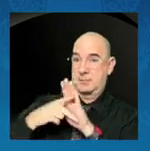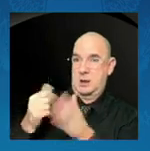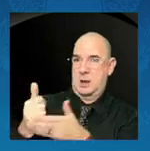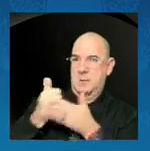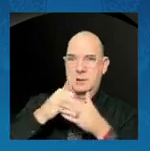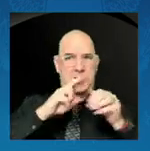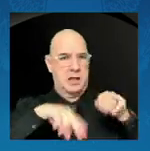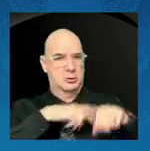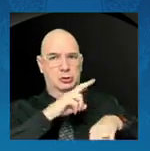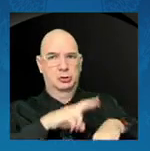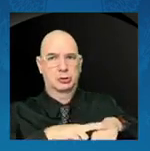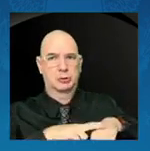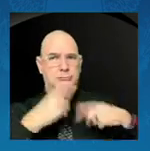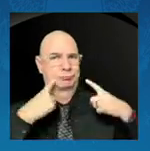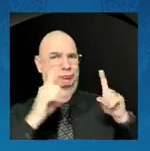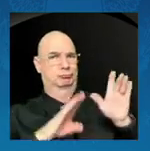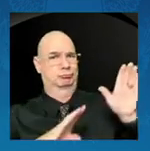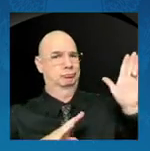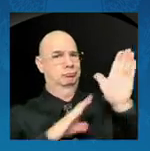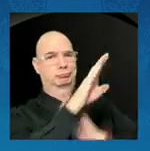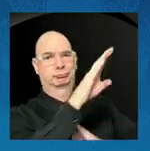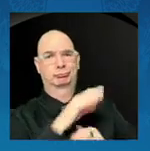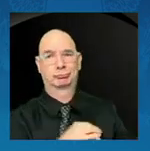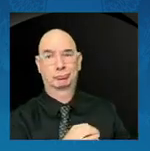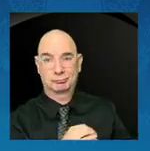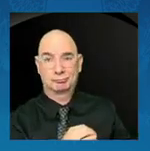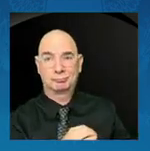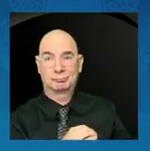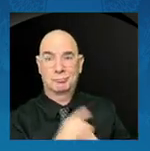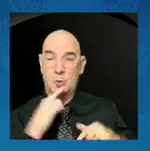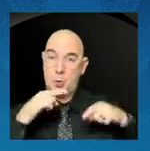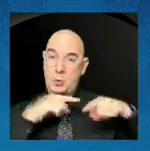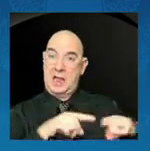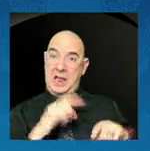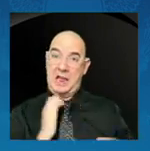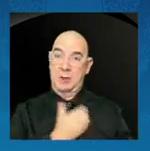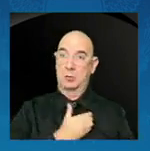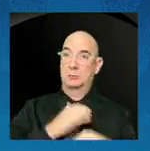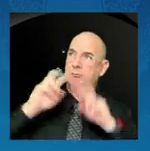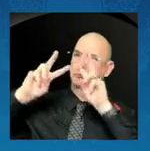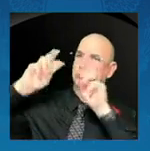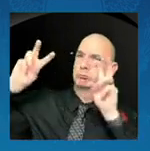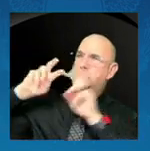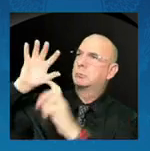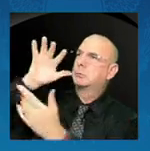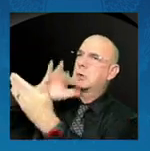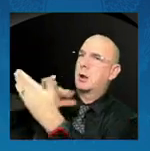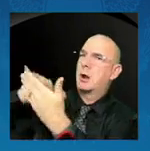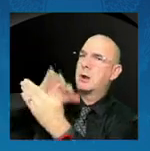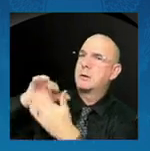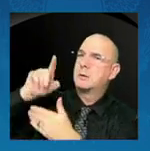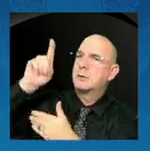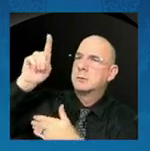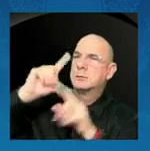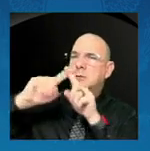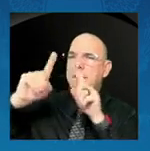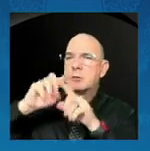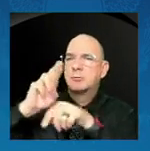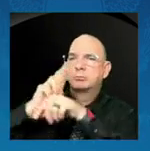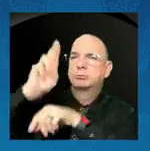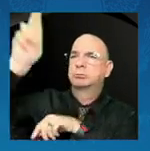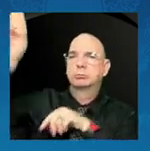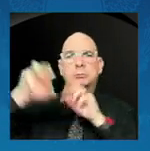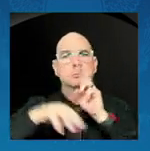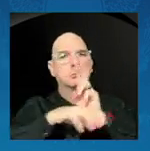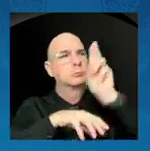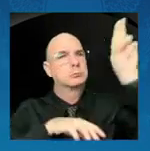exploration of space takes us up to the Moon, to Mars, to the edge of our solar system, like the Apollo